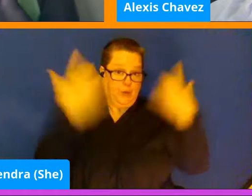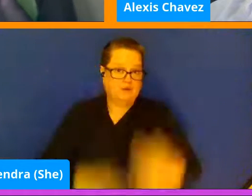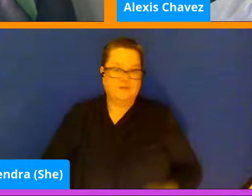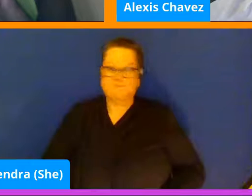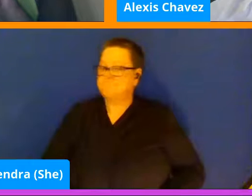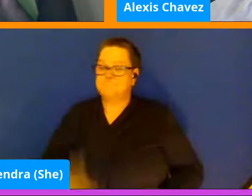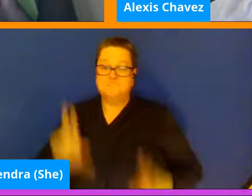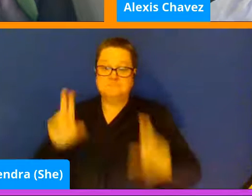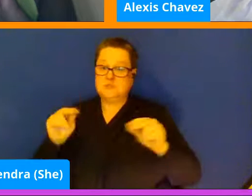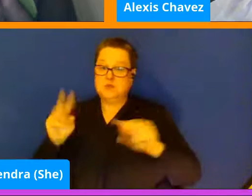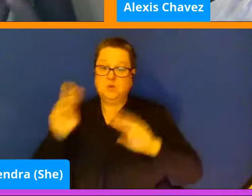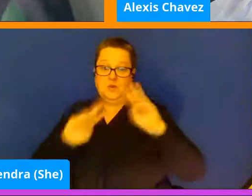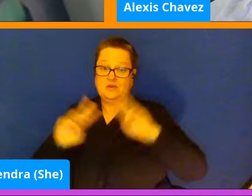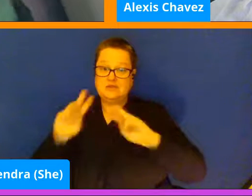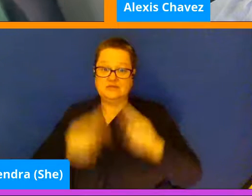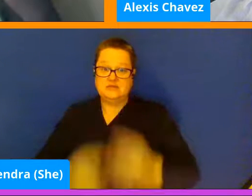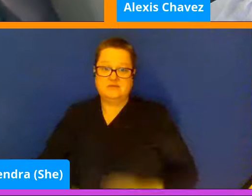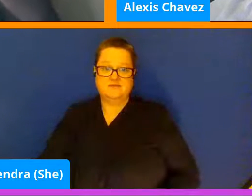Um,